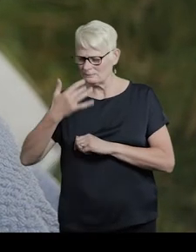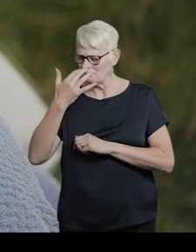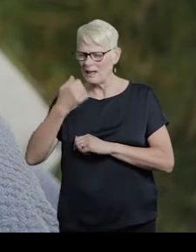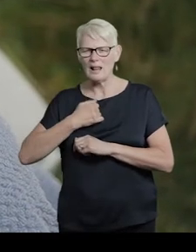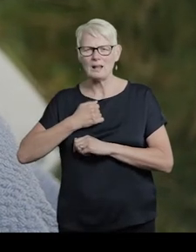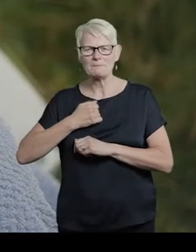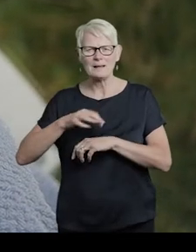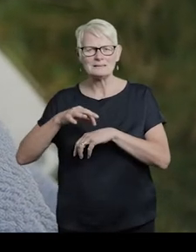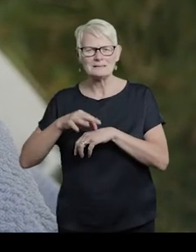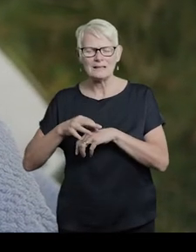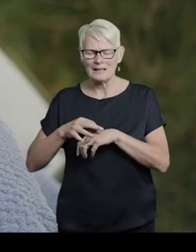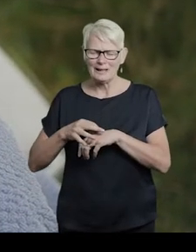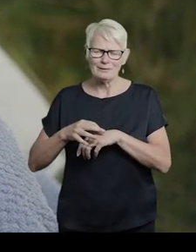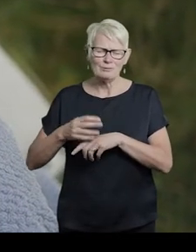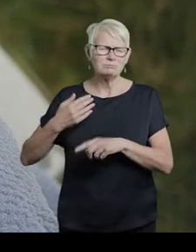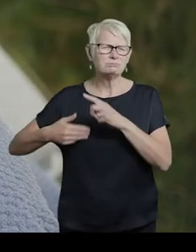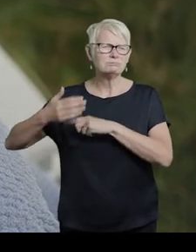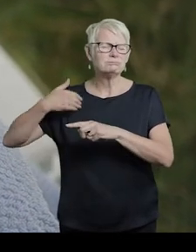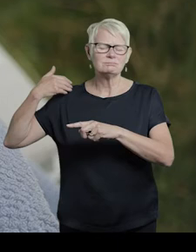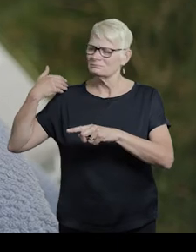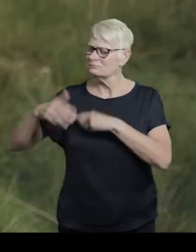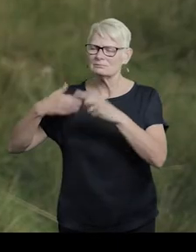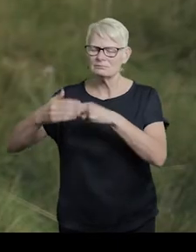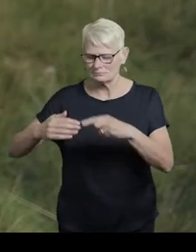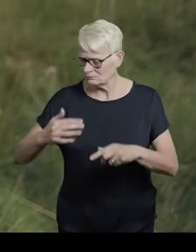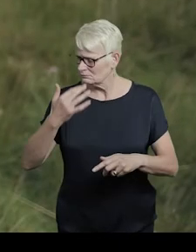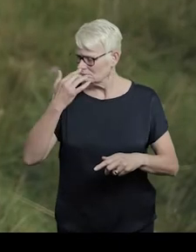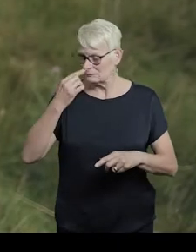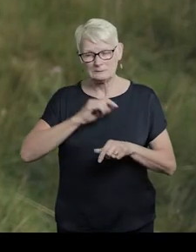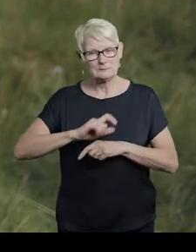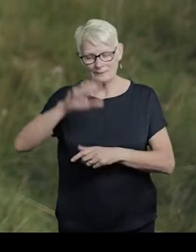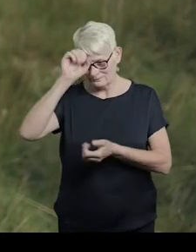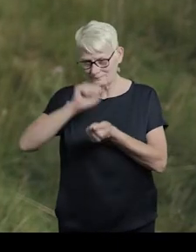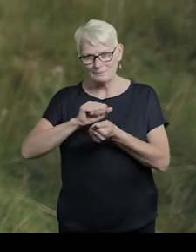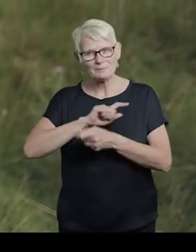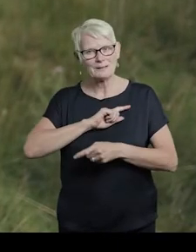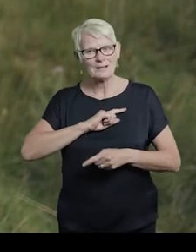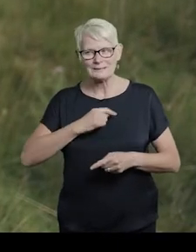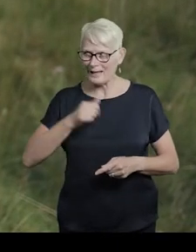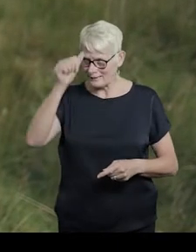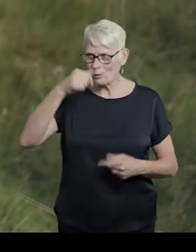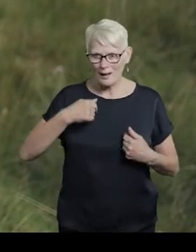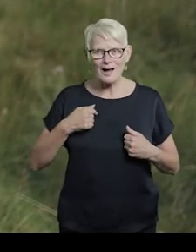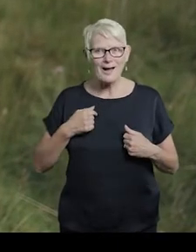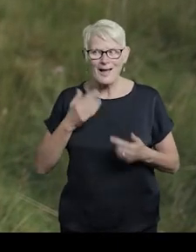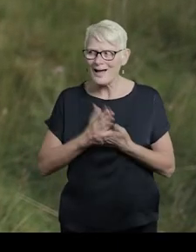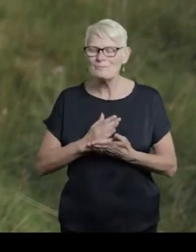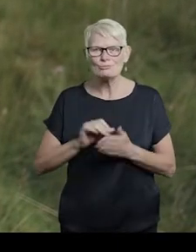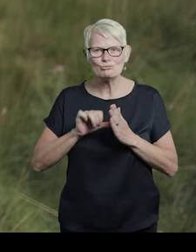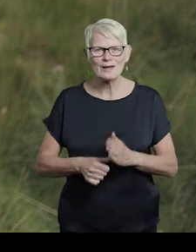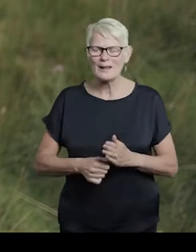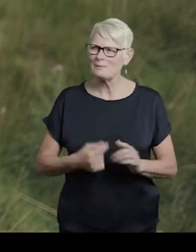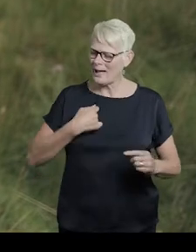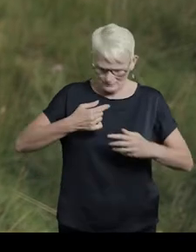sweet, unwashed smell years later will keep me in bed because I know that I do exist. My smell makes